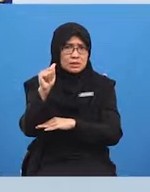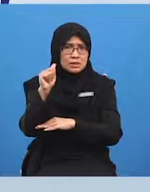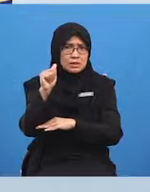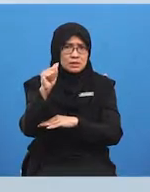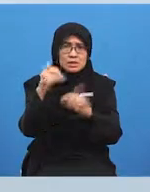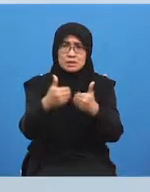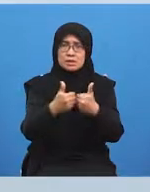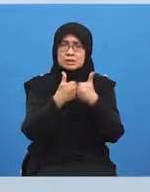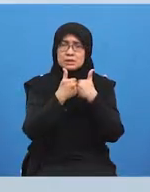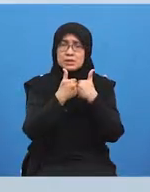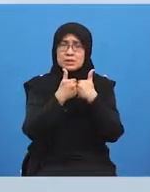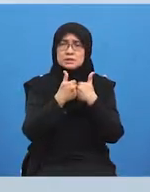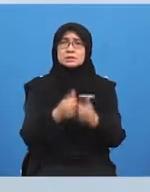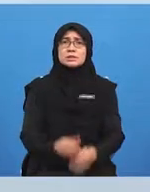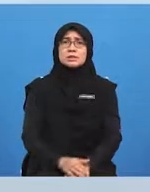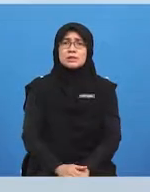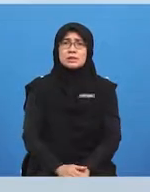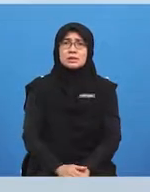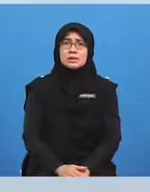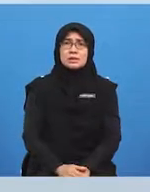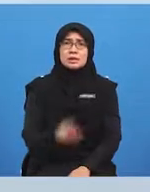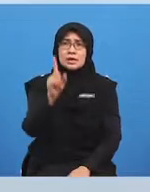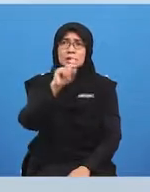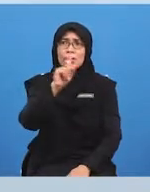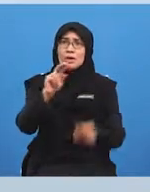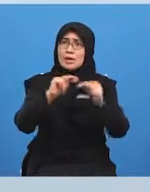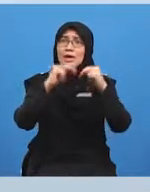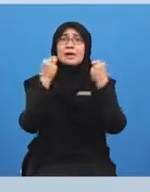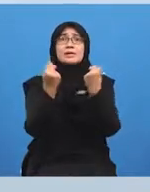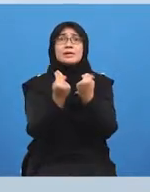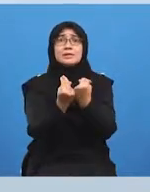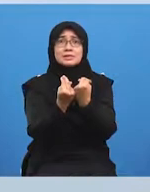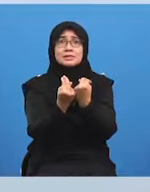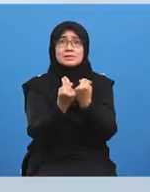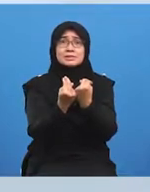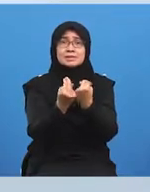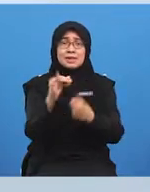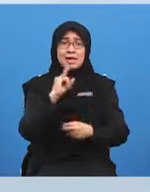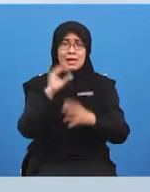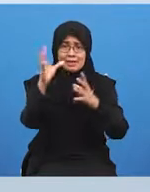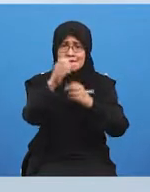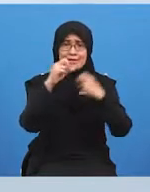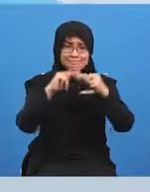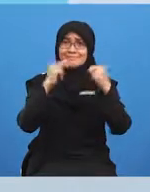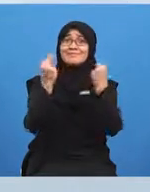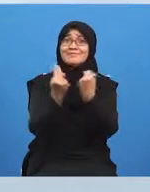i think i know where it is i'll go and get it boys and